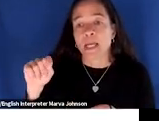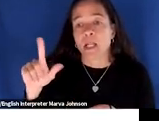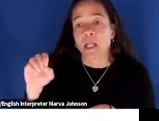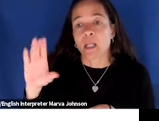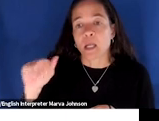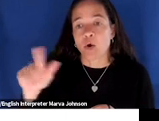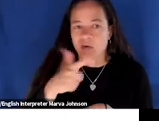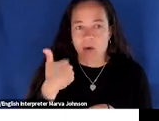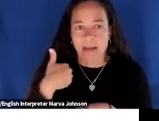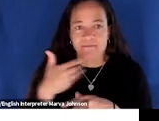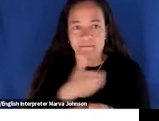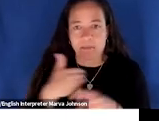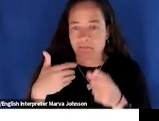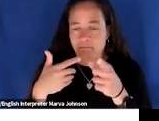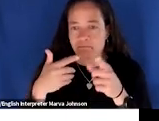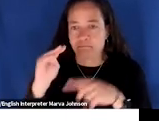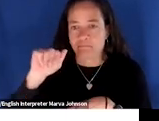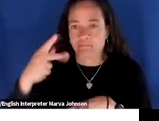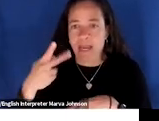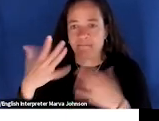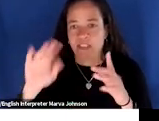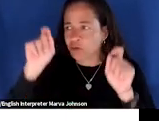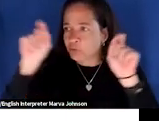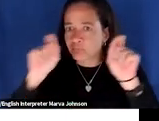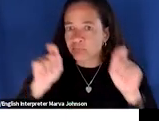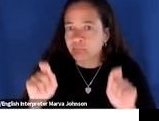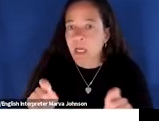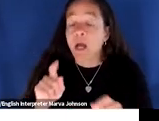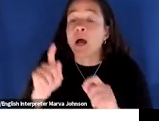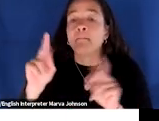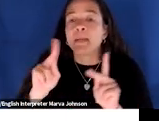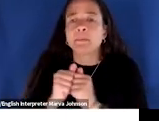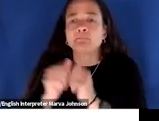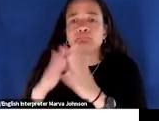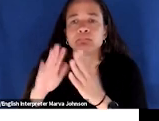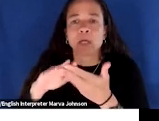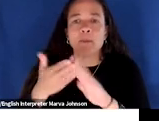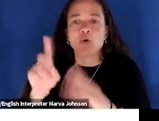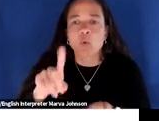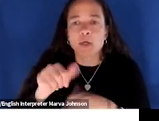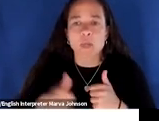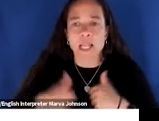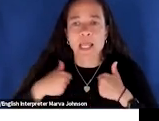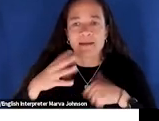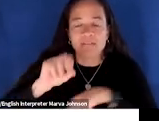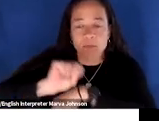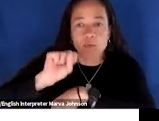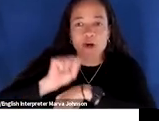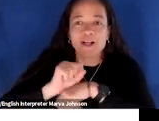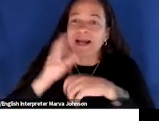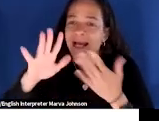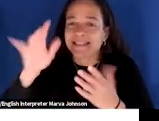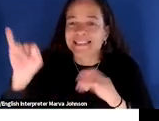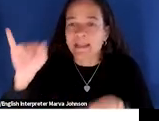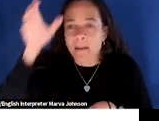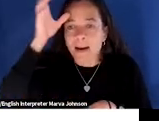representing network members who are building community in the places where they live and work why well frankly sometimes you just need to borrow a cup of sugar chances are you're not going from up there